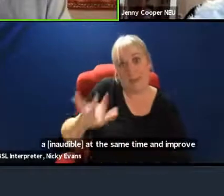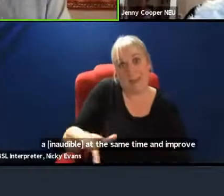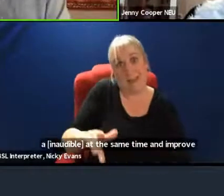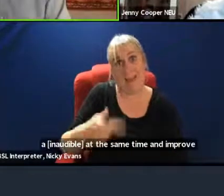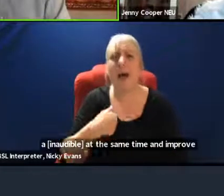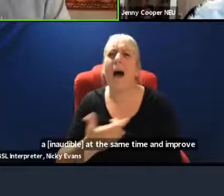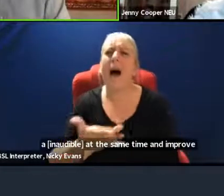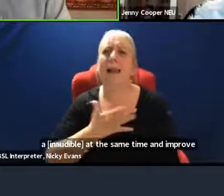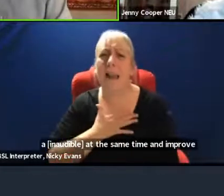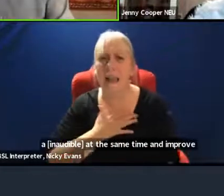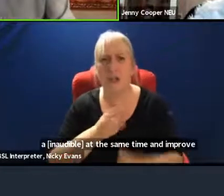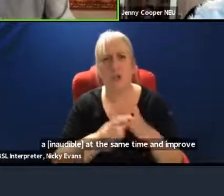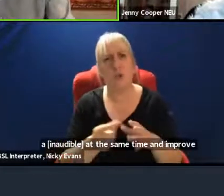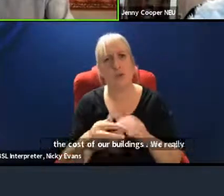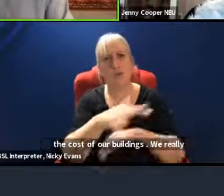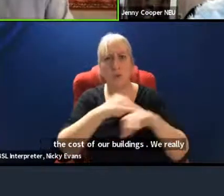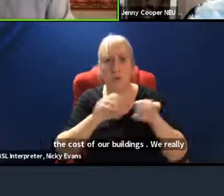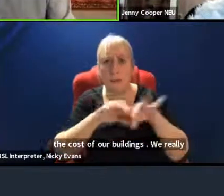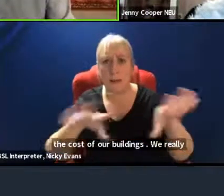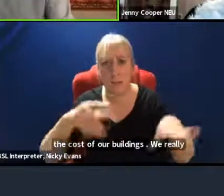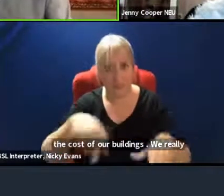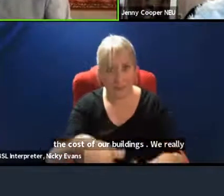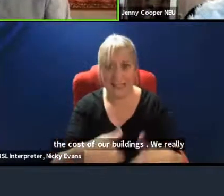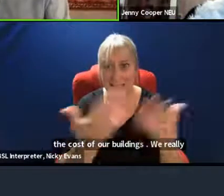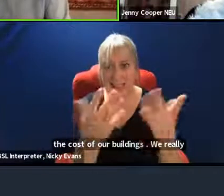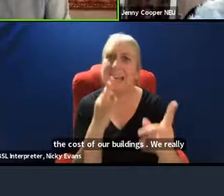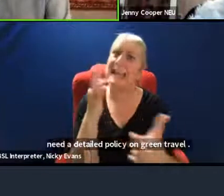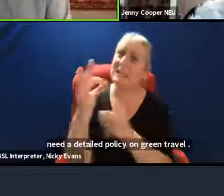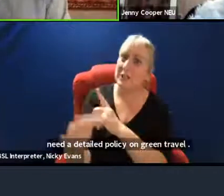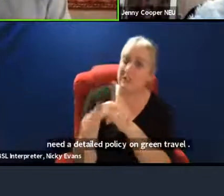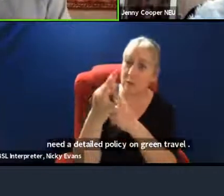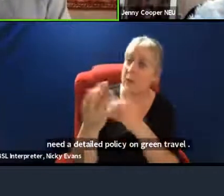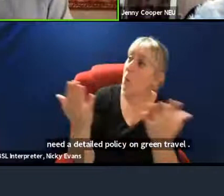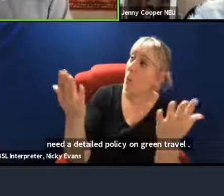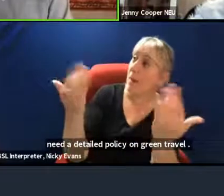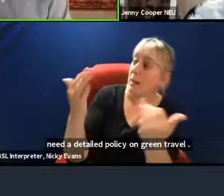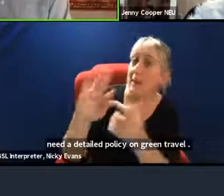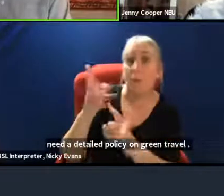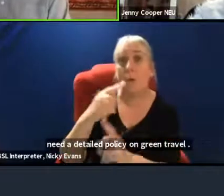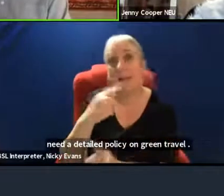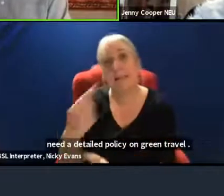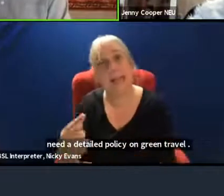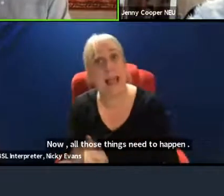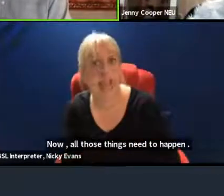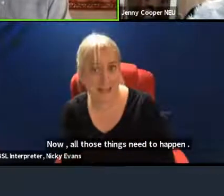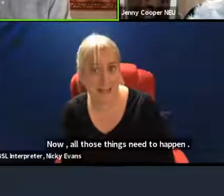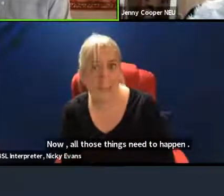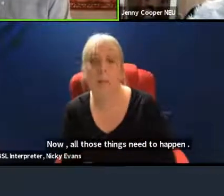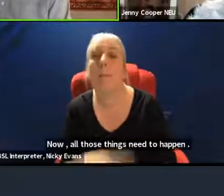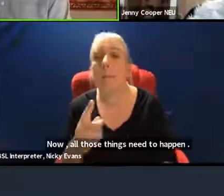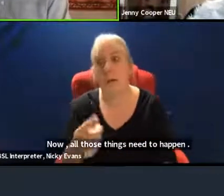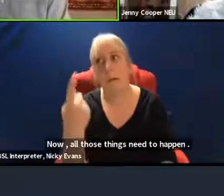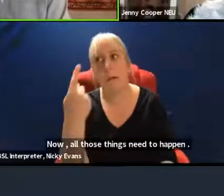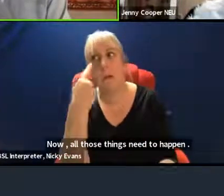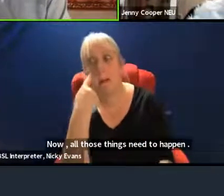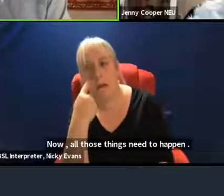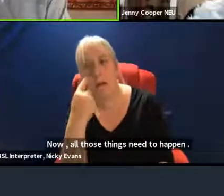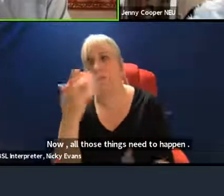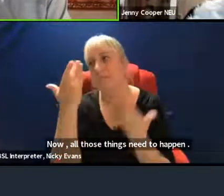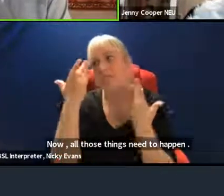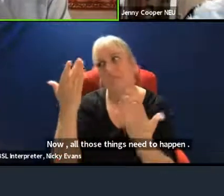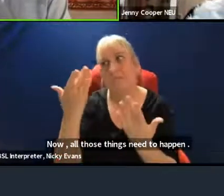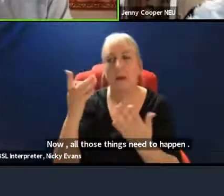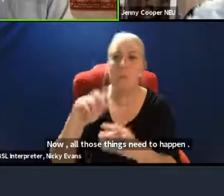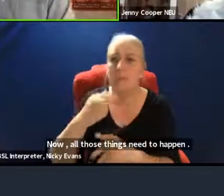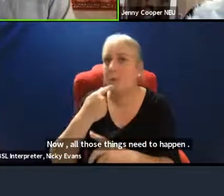social media on that day, some interviews welcoming what they say. Let's wait and see, though. There is so much more